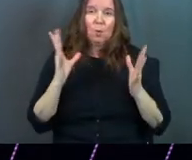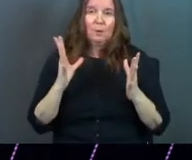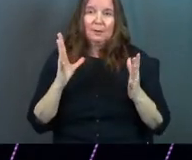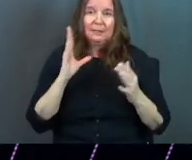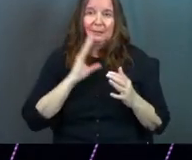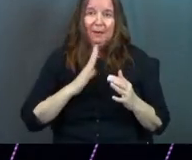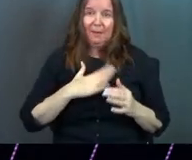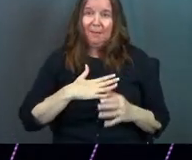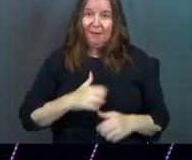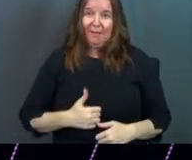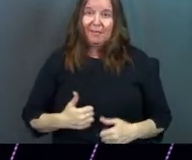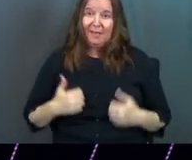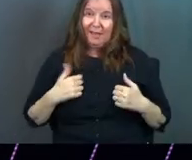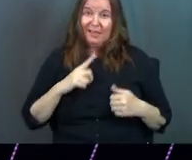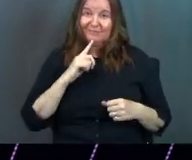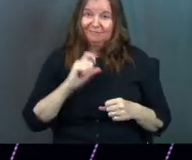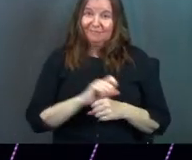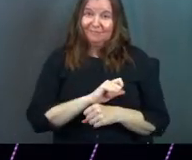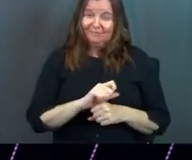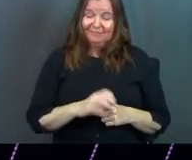experiences of my life.